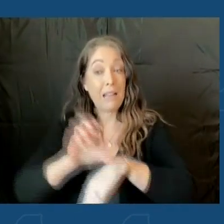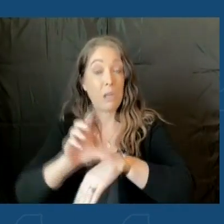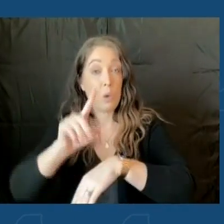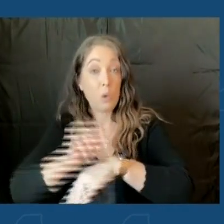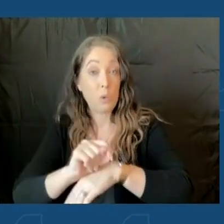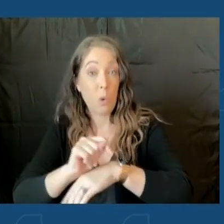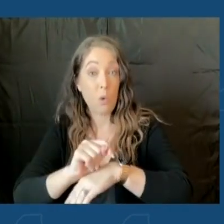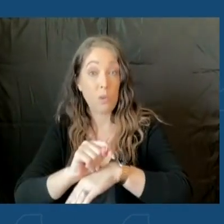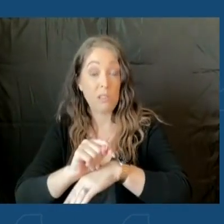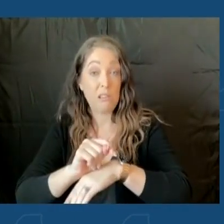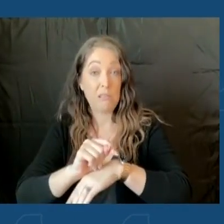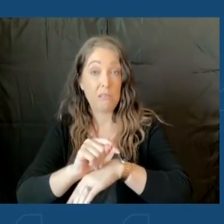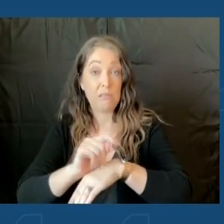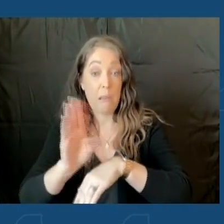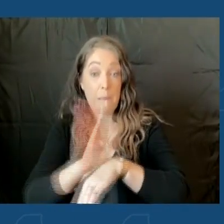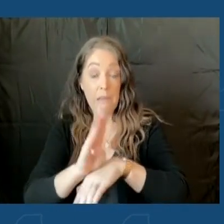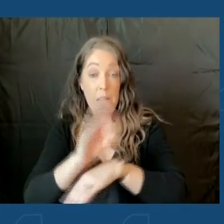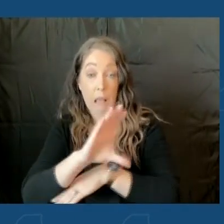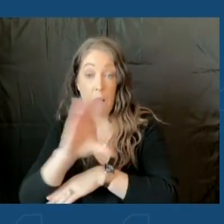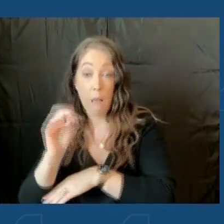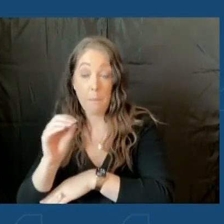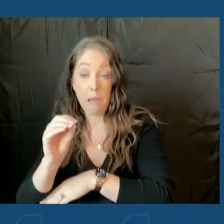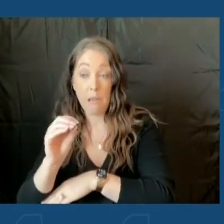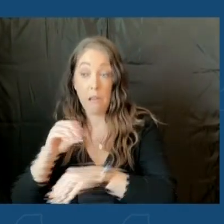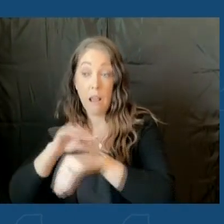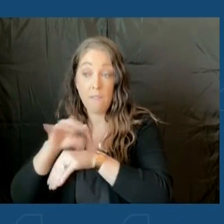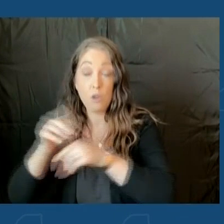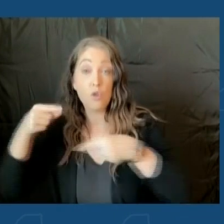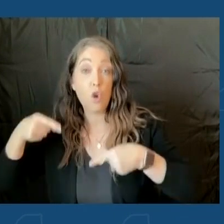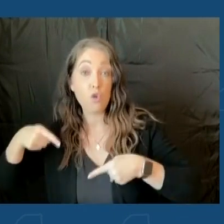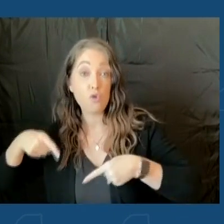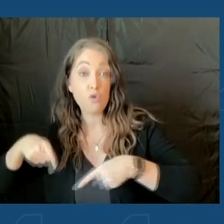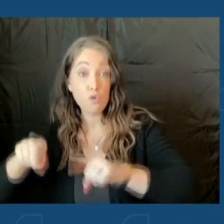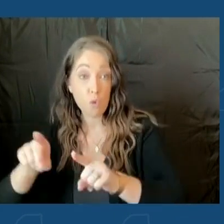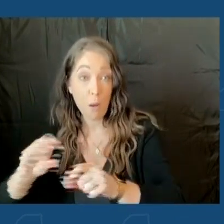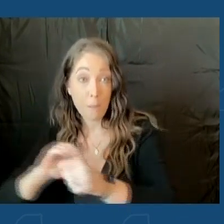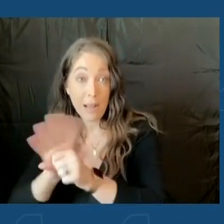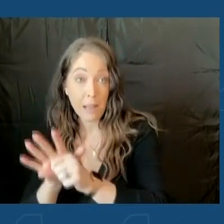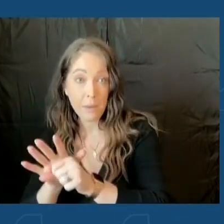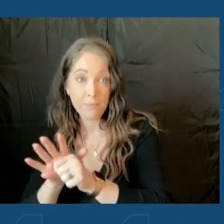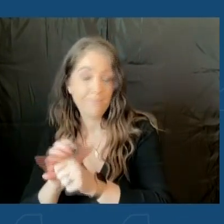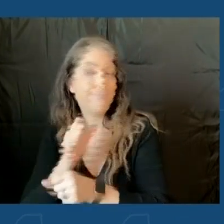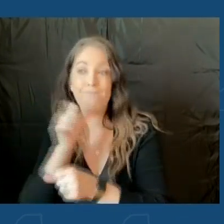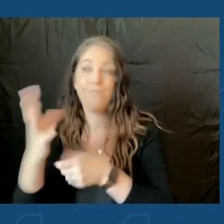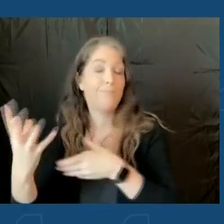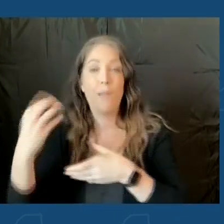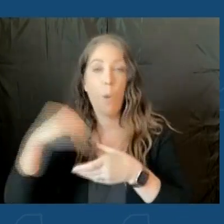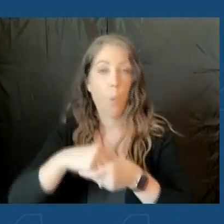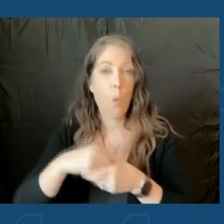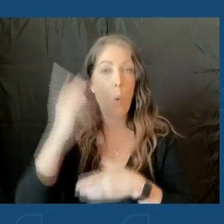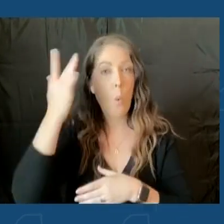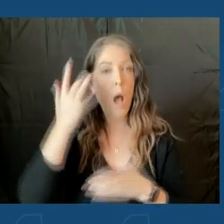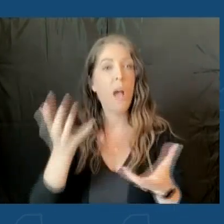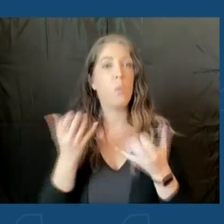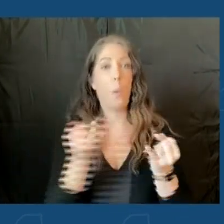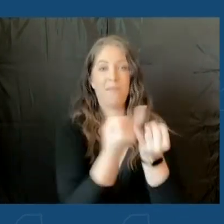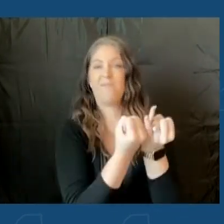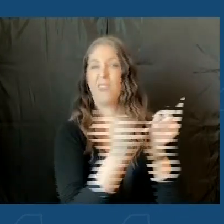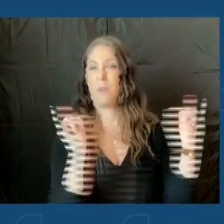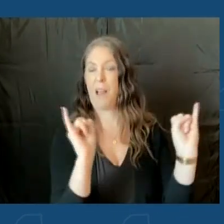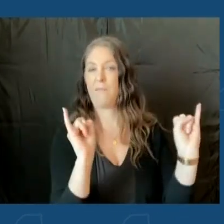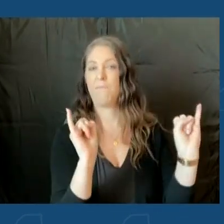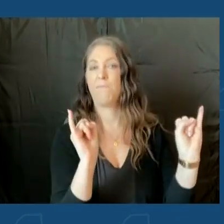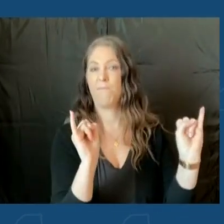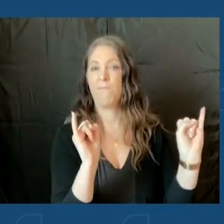advising during the pandemic would be not included because we want to make sure that there's complete independence as well here.